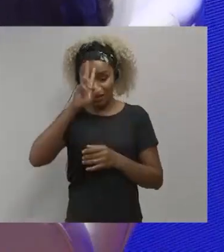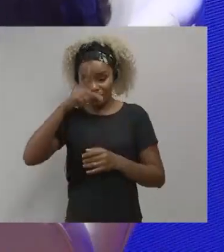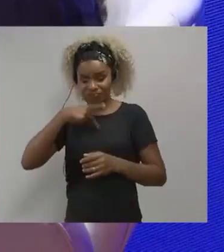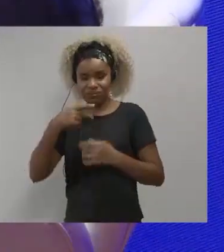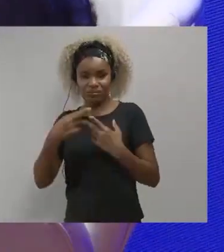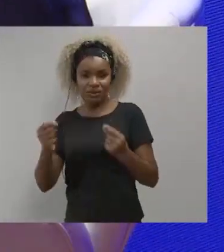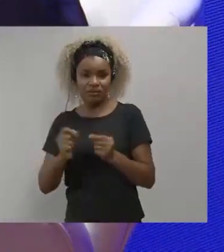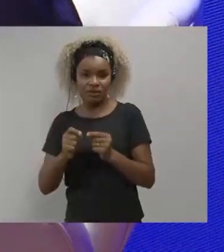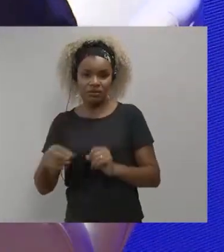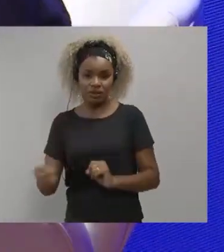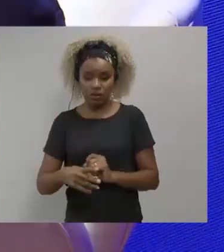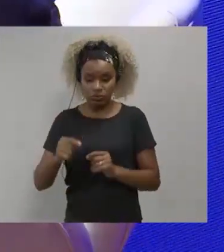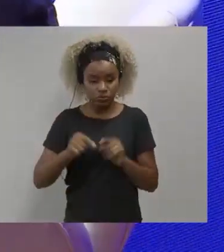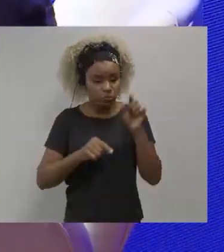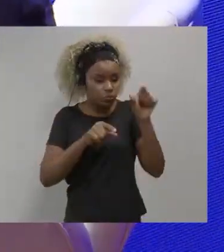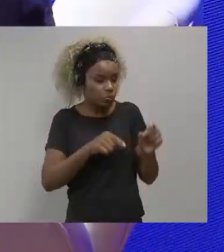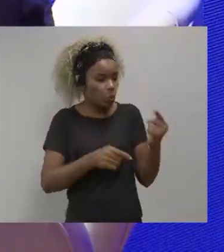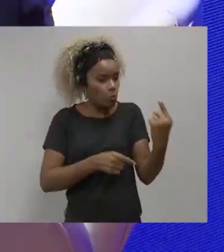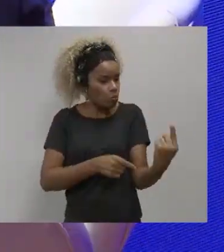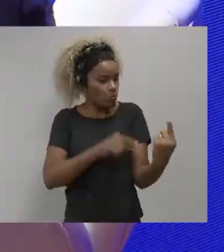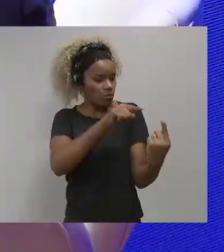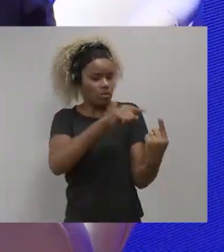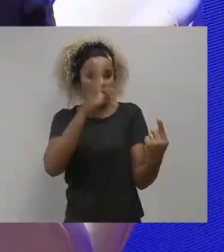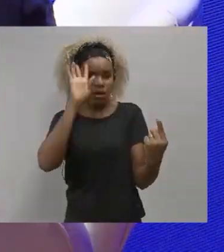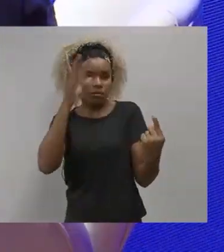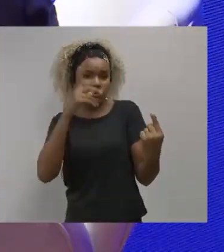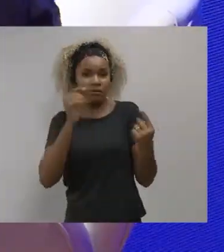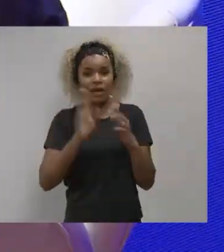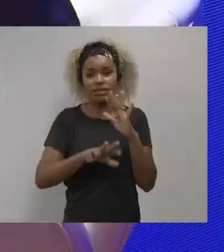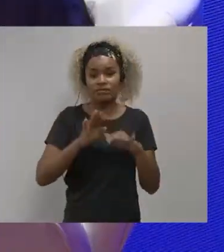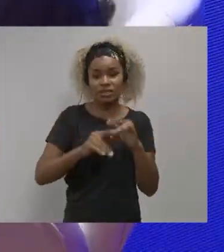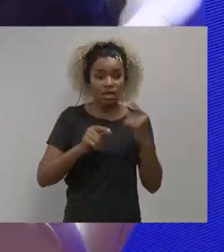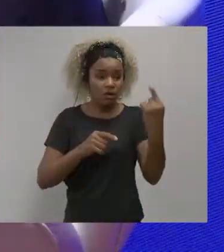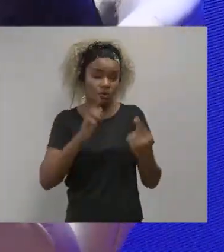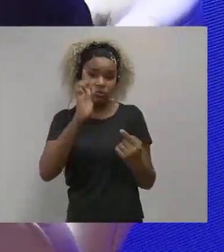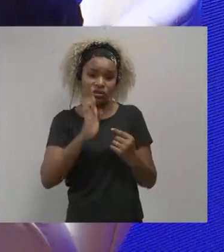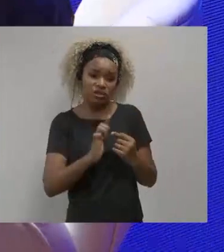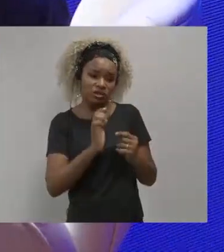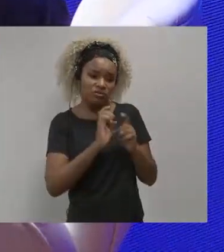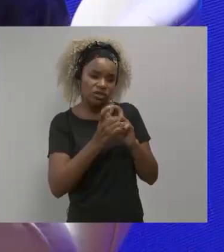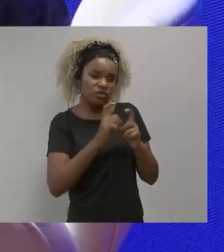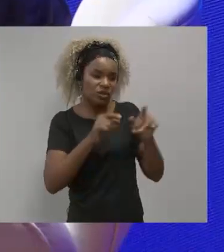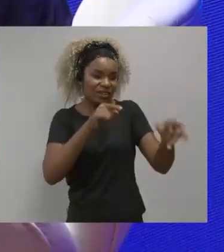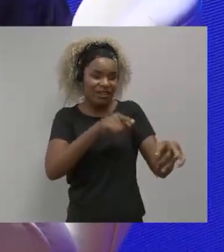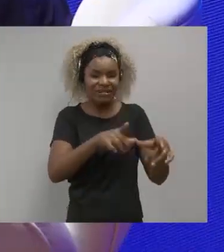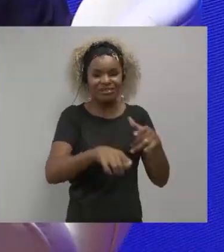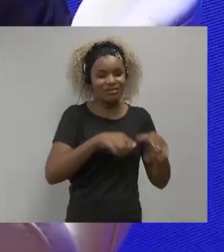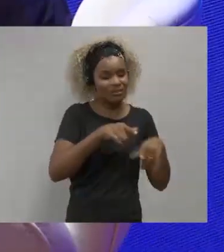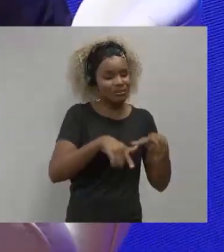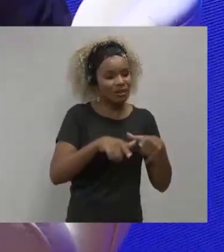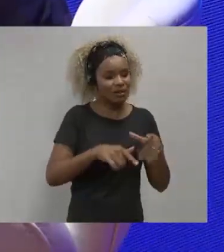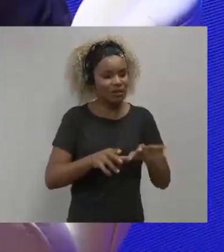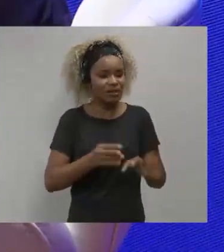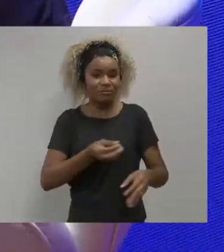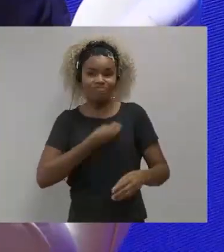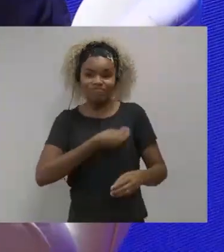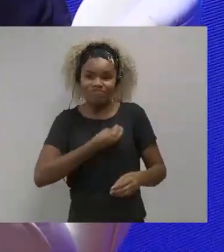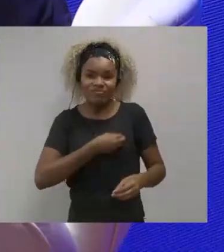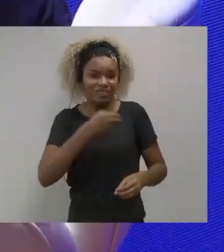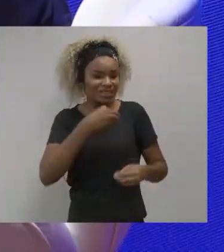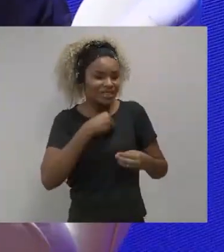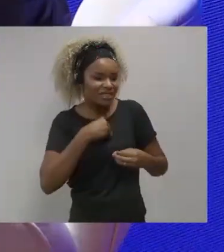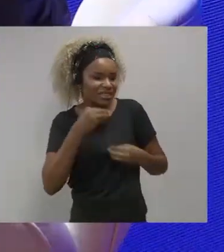individual initiatives, punctual initiatives. Many times a manager that is on